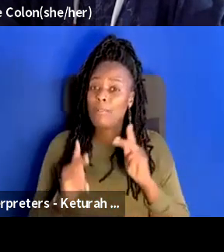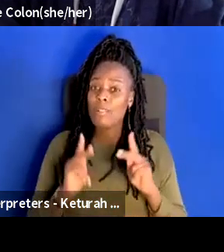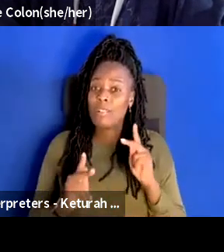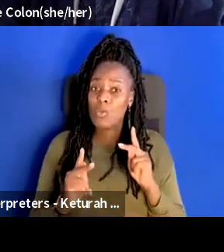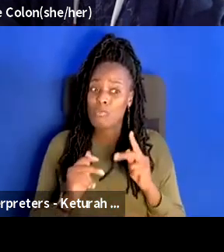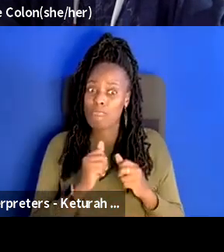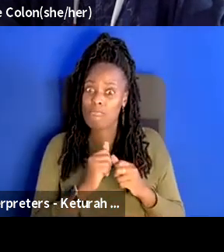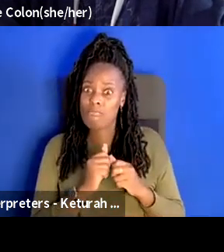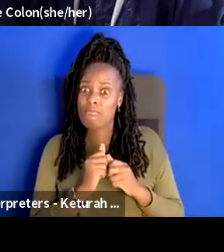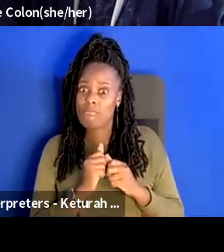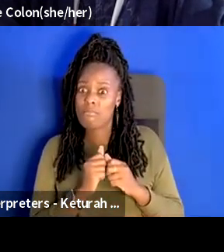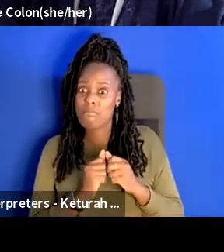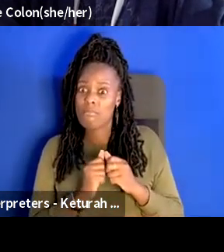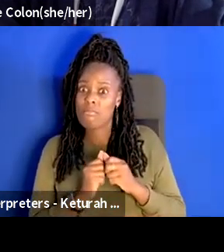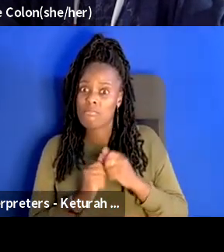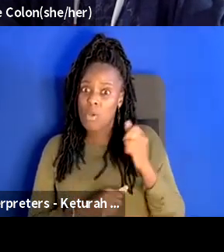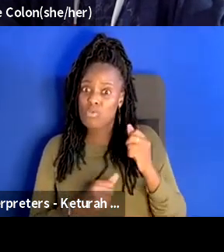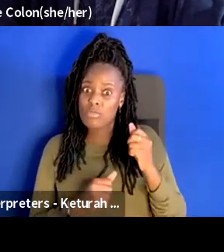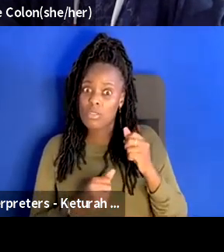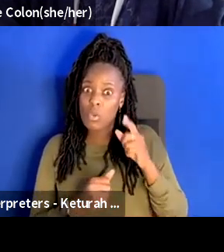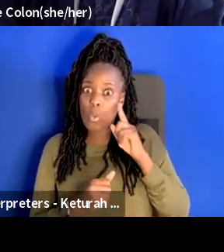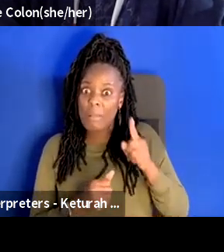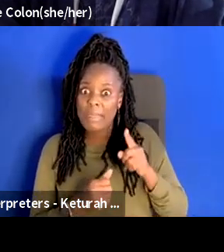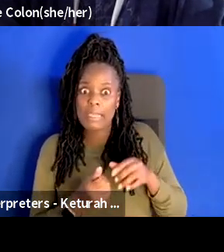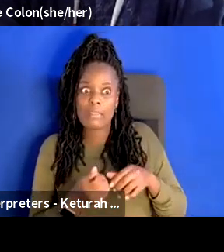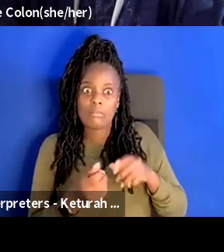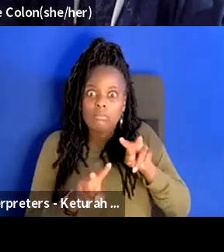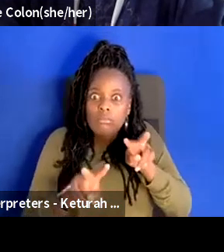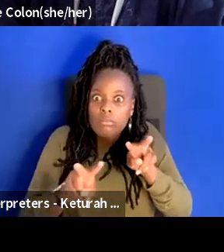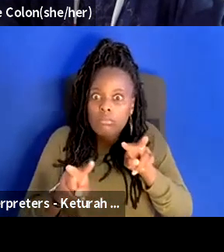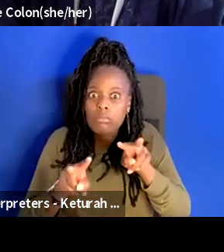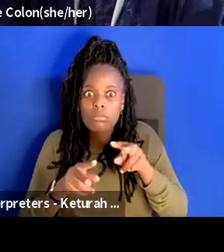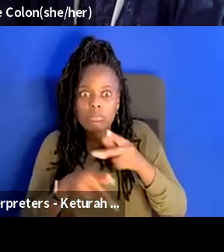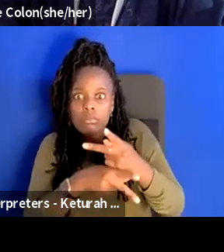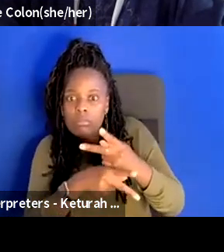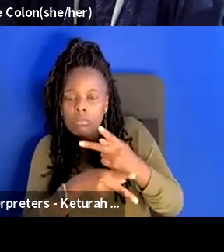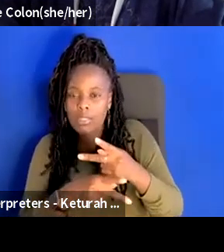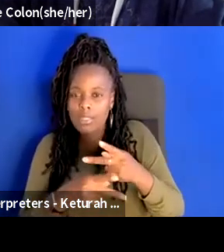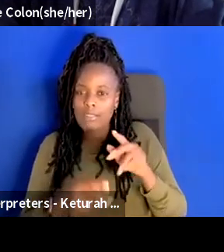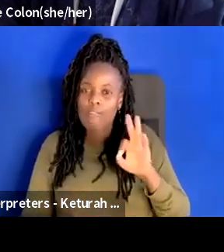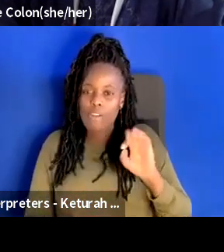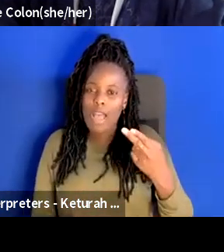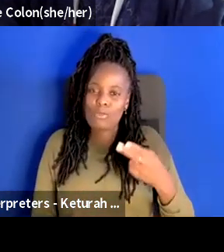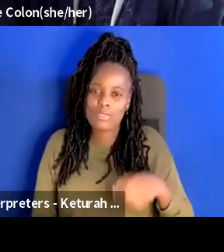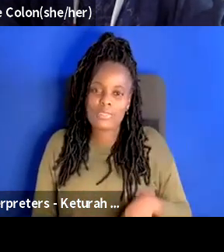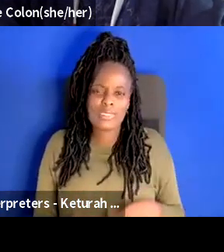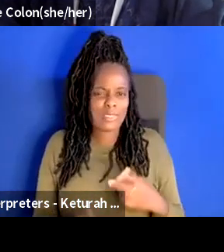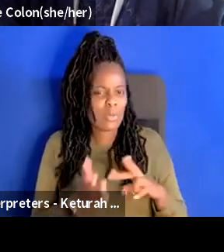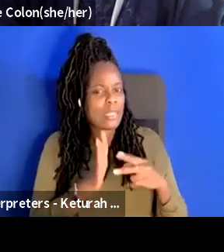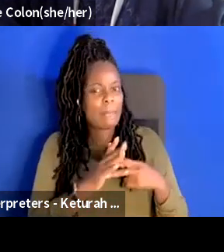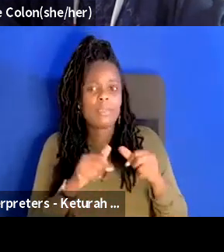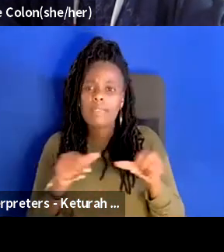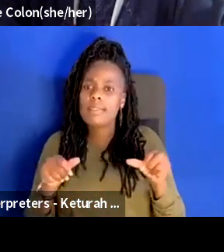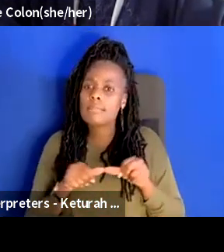enforcing that are going to be front of house individuals um and what that means for the space again in conjunction with